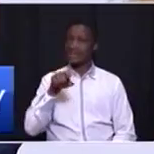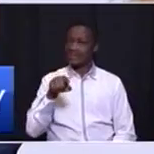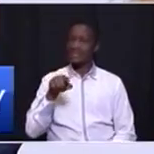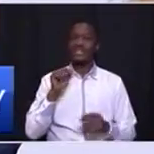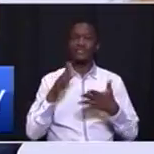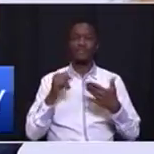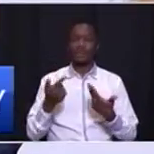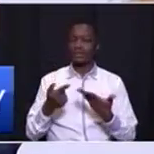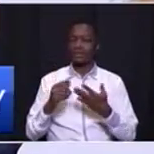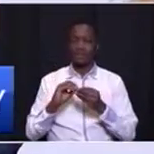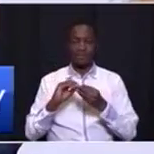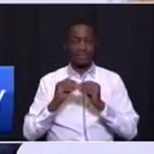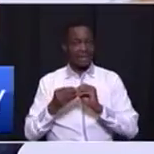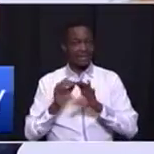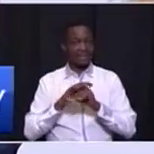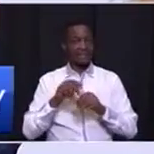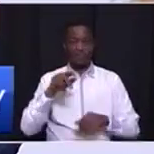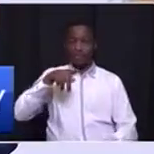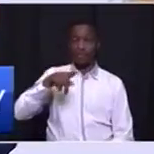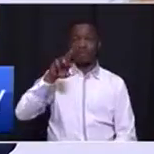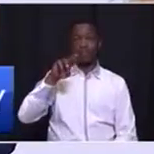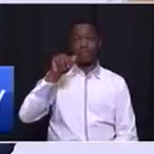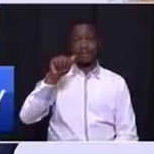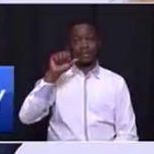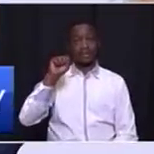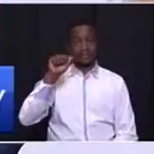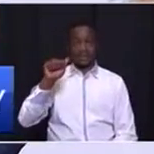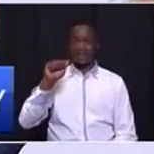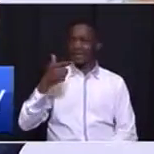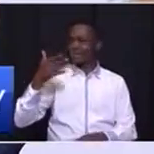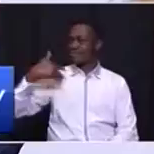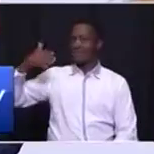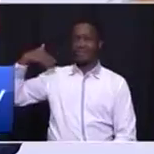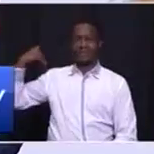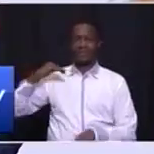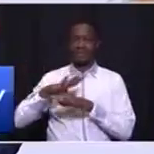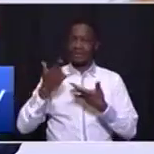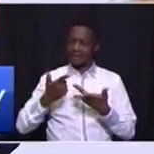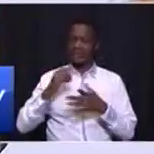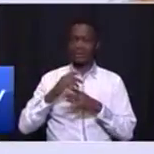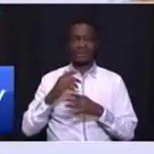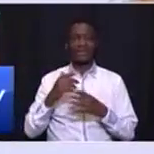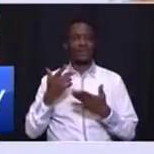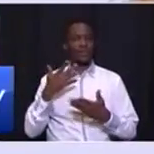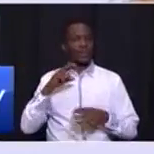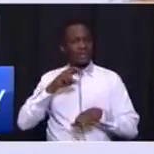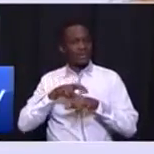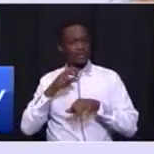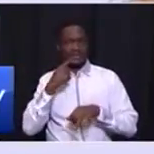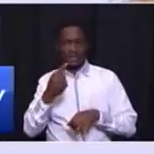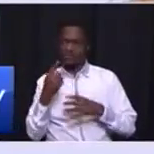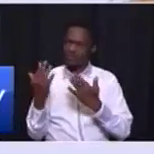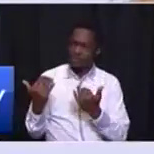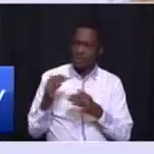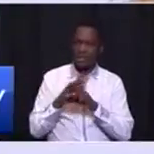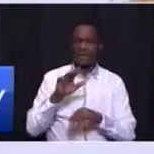of the rolling stock for Prasa and over a decade. And it is anticipated that R$50 billion will